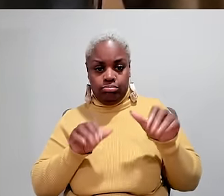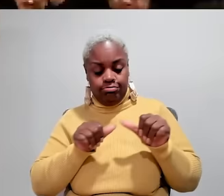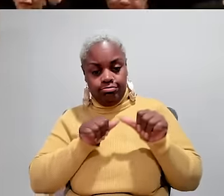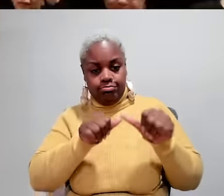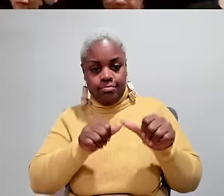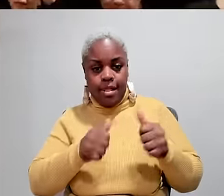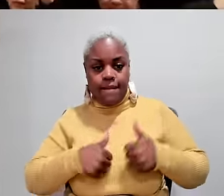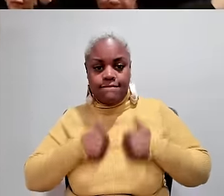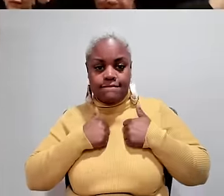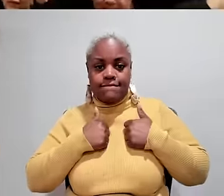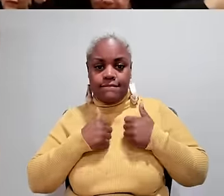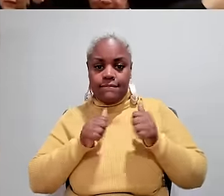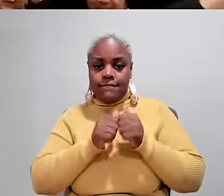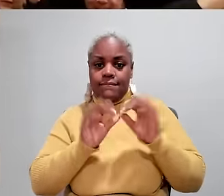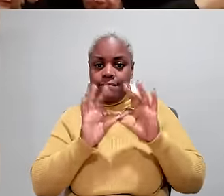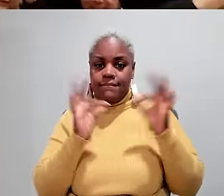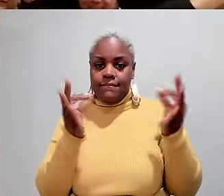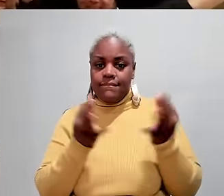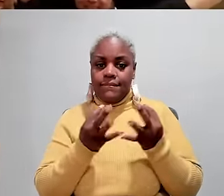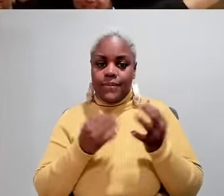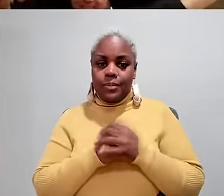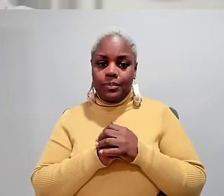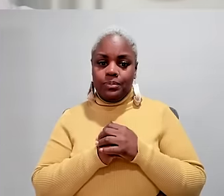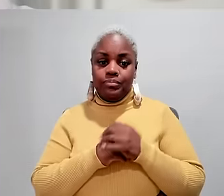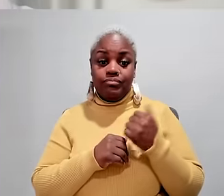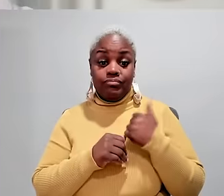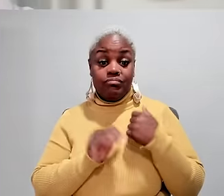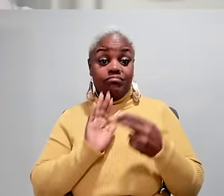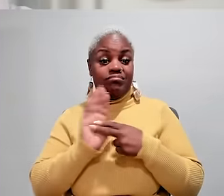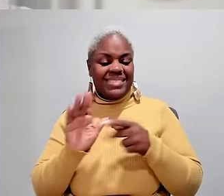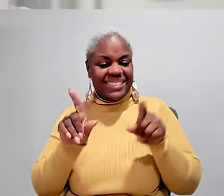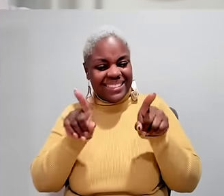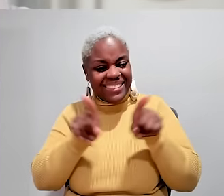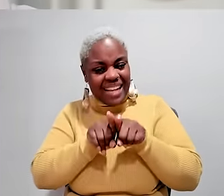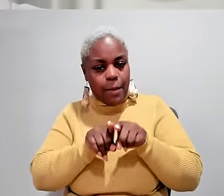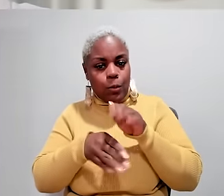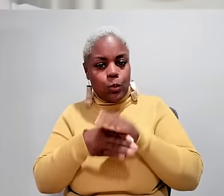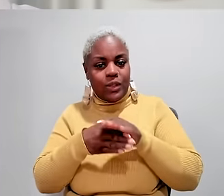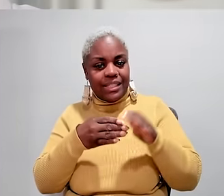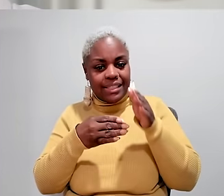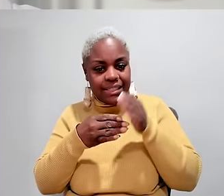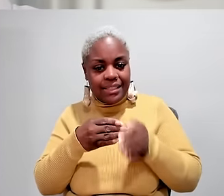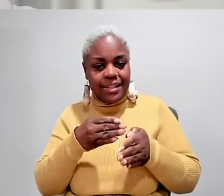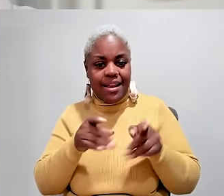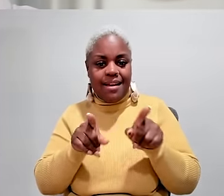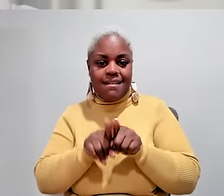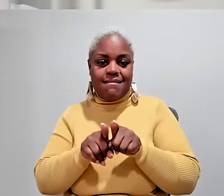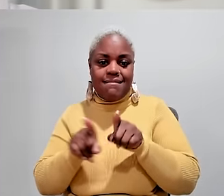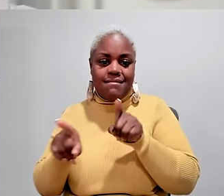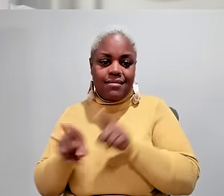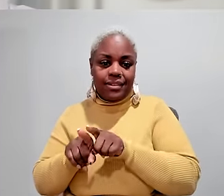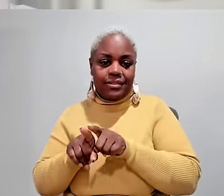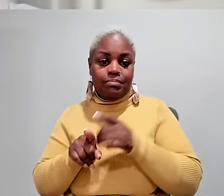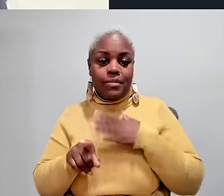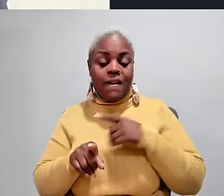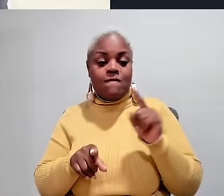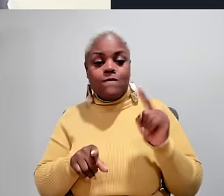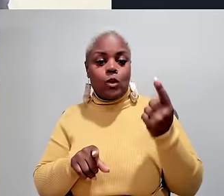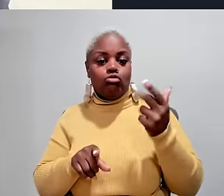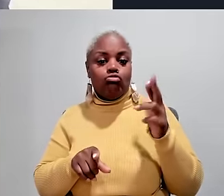on doing with his expanding family I was diagnosed the same weekend